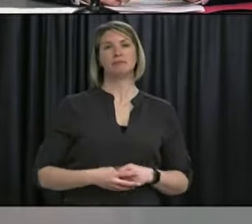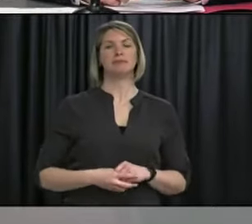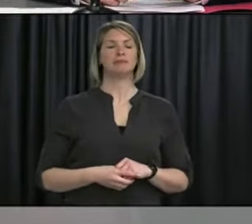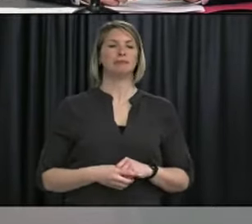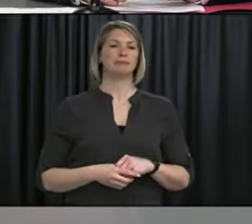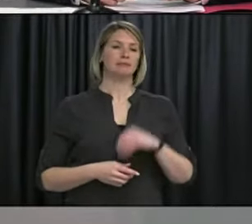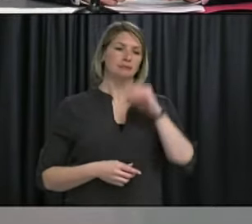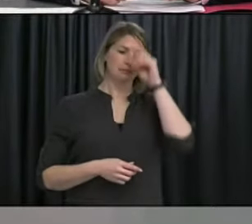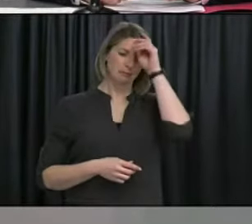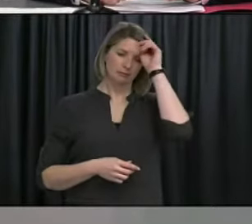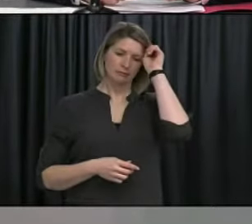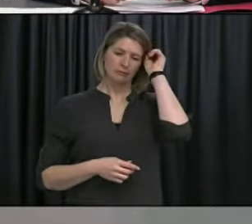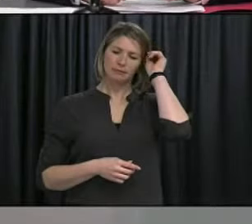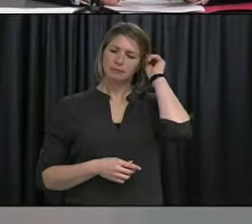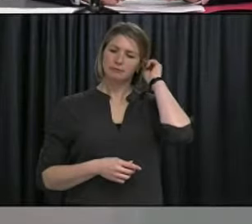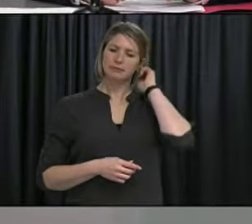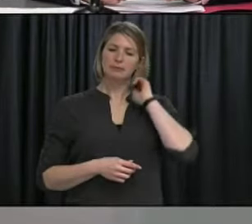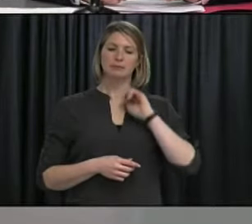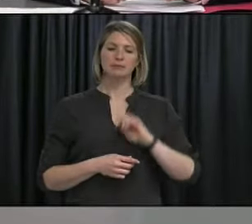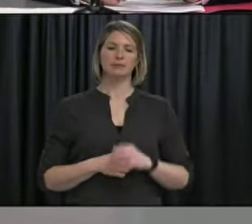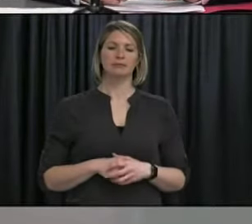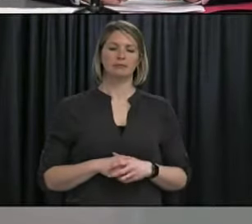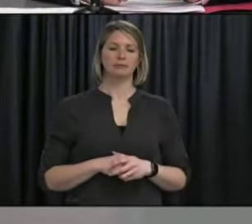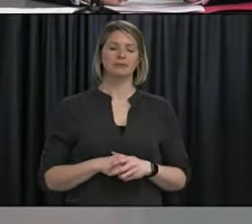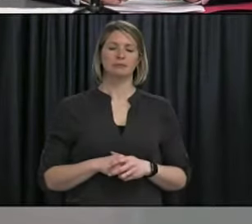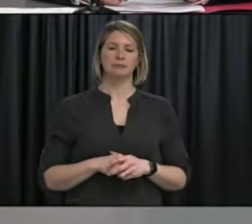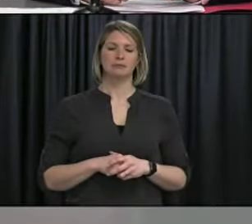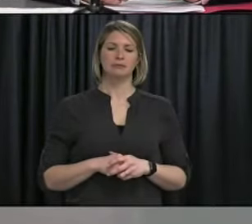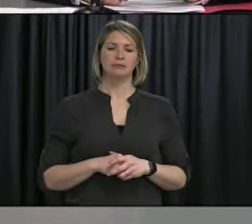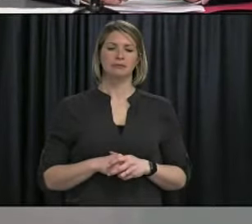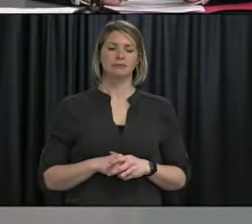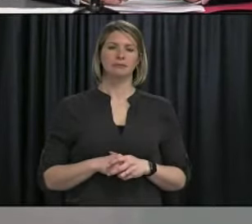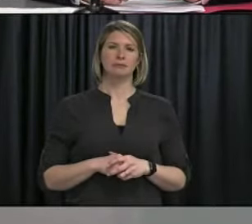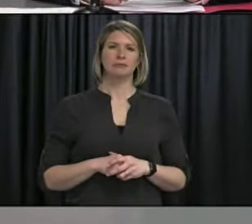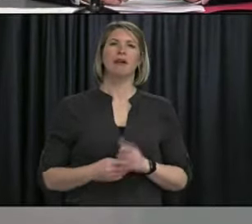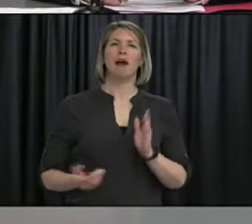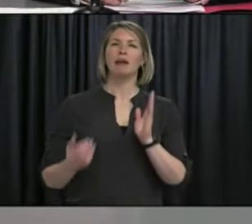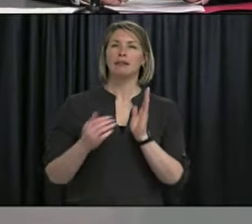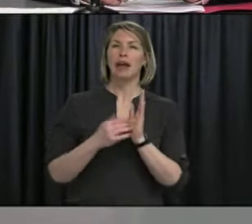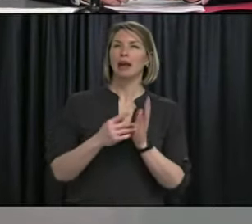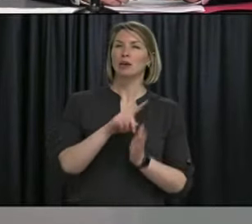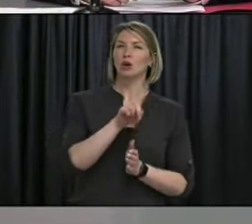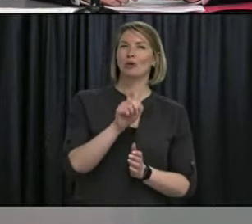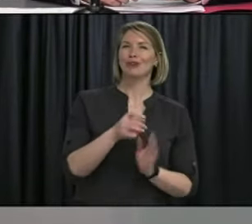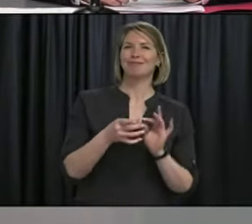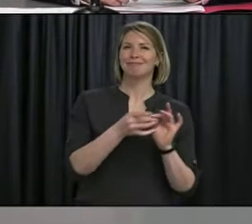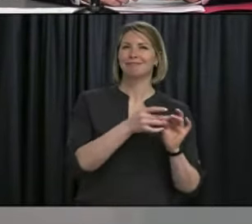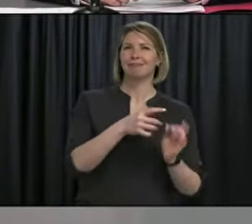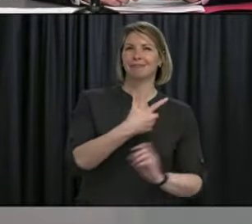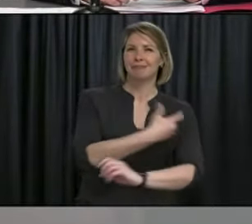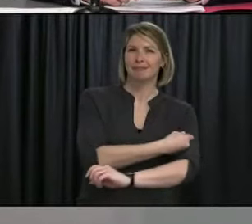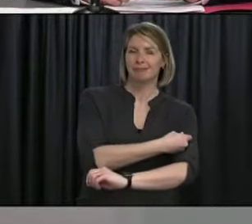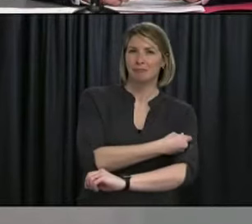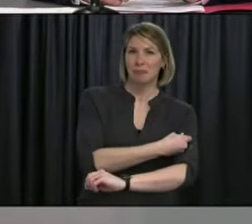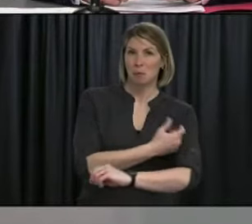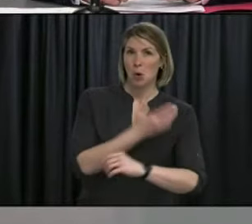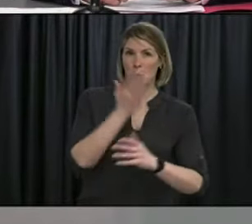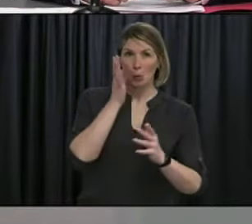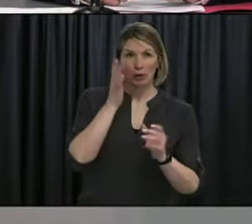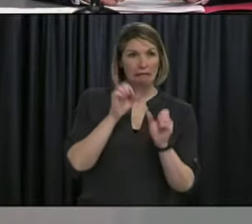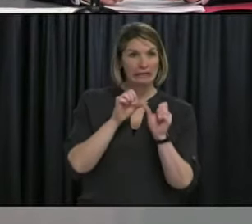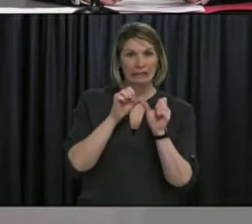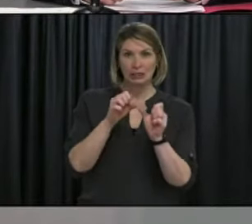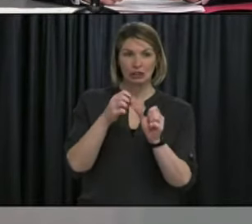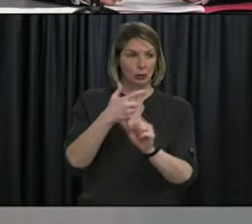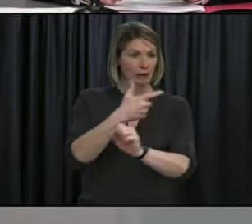Thank you. When it comes to vaccinating, um, are we looking to vaccinate through, through weekends on evenings? Um, people